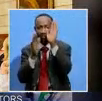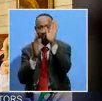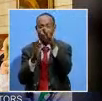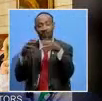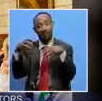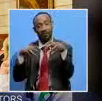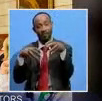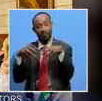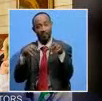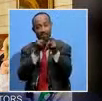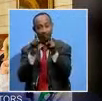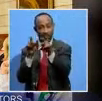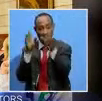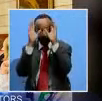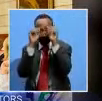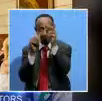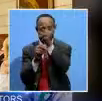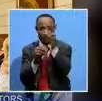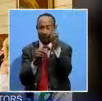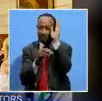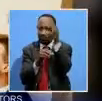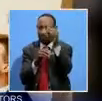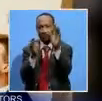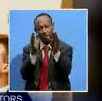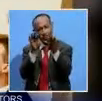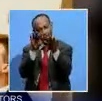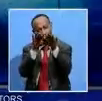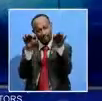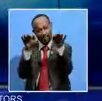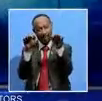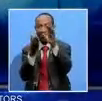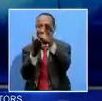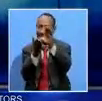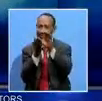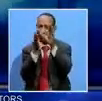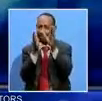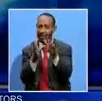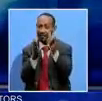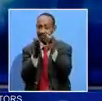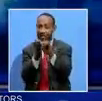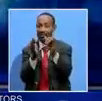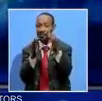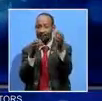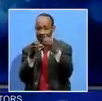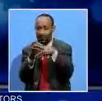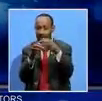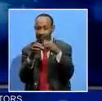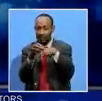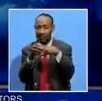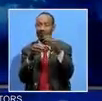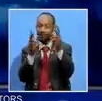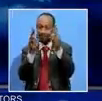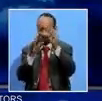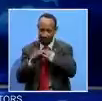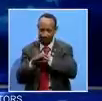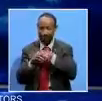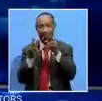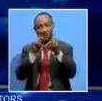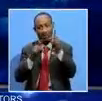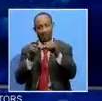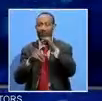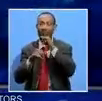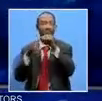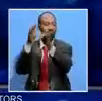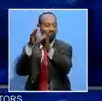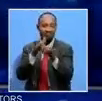President Hichlema said Zambia will treat all creditors fairly with emphasis that investment is to the benefit of the people so that they are not deprived